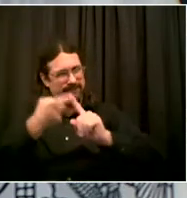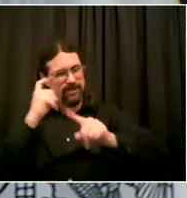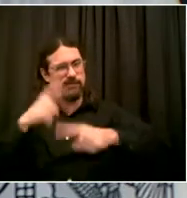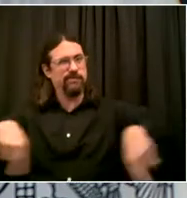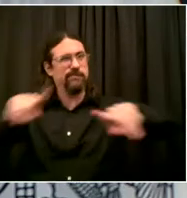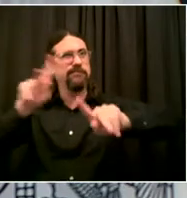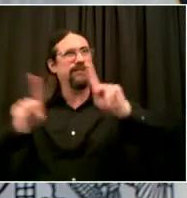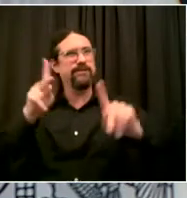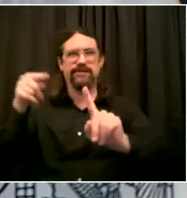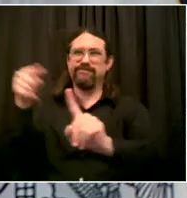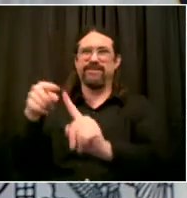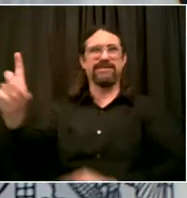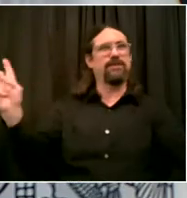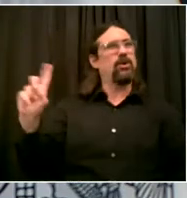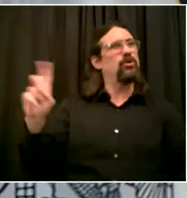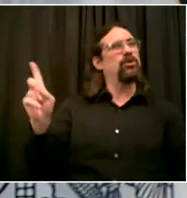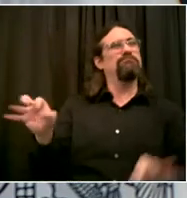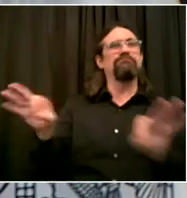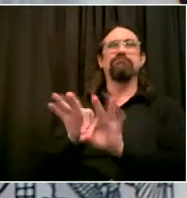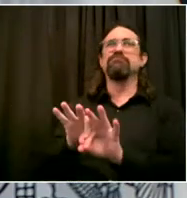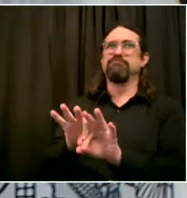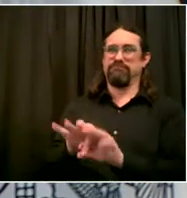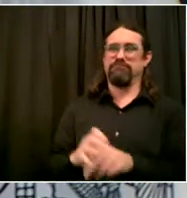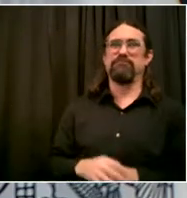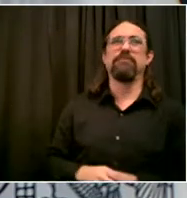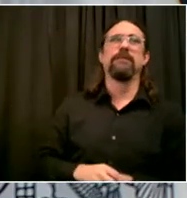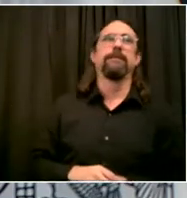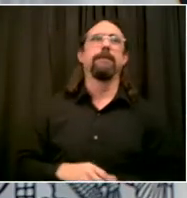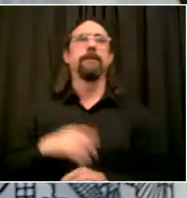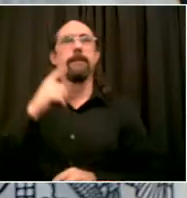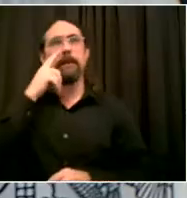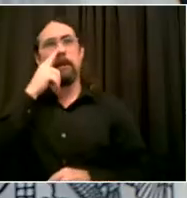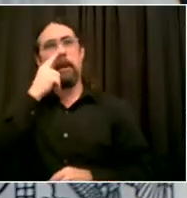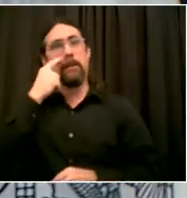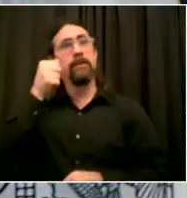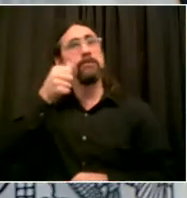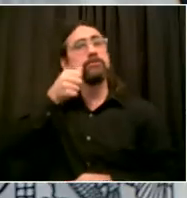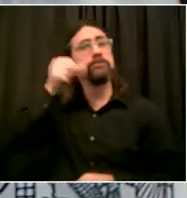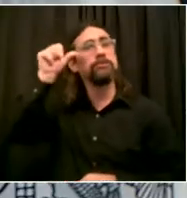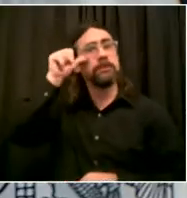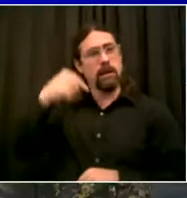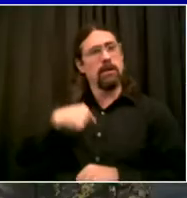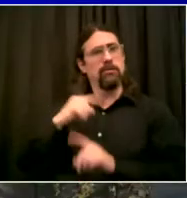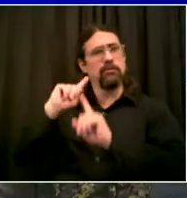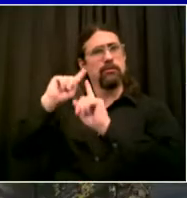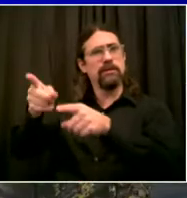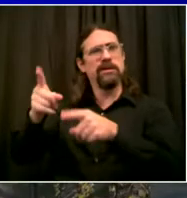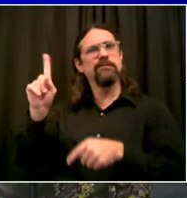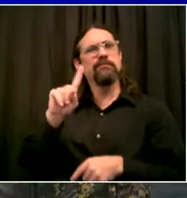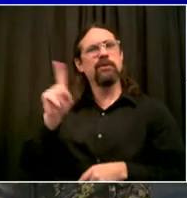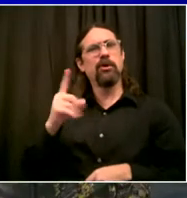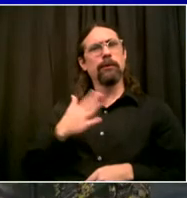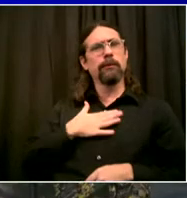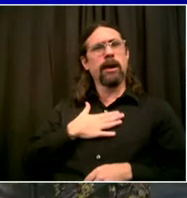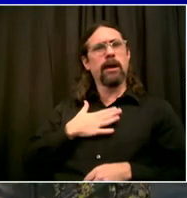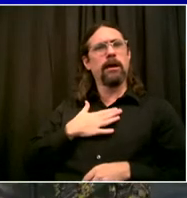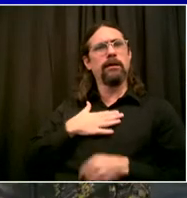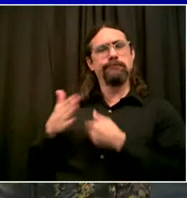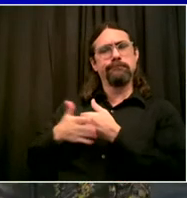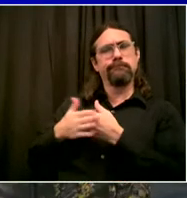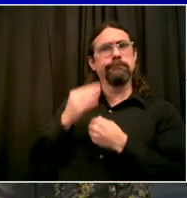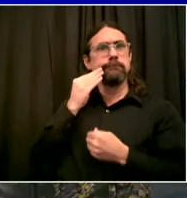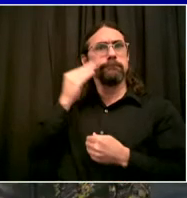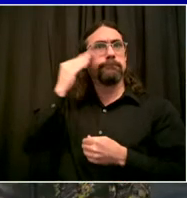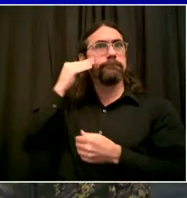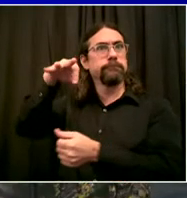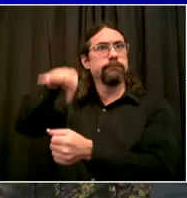hundreds of people at my polling site and obviously hundreds of thousands around the city who have participated in early voting.